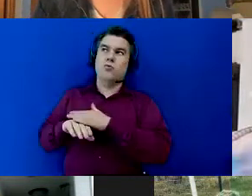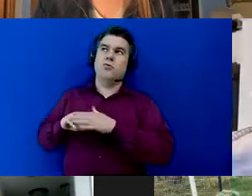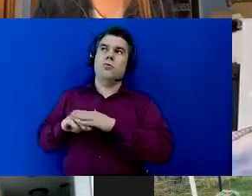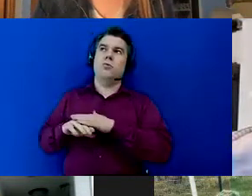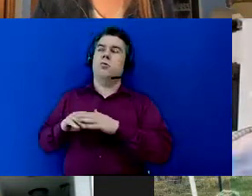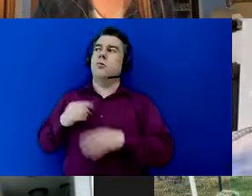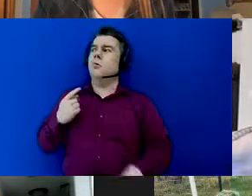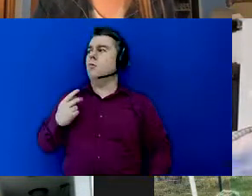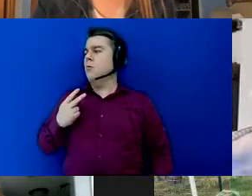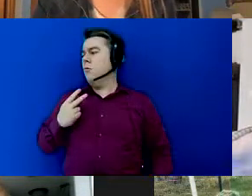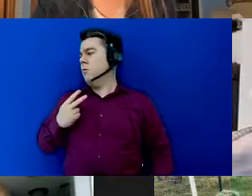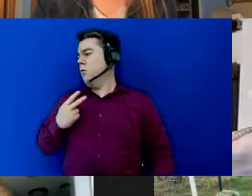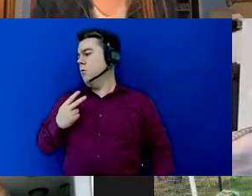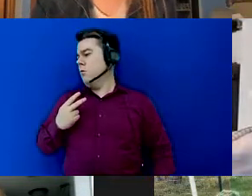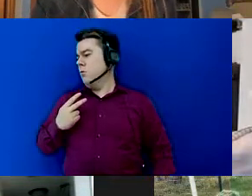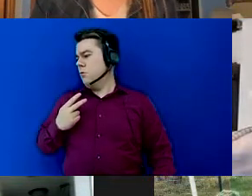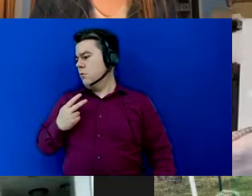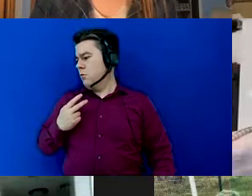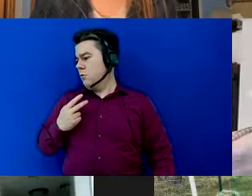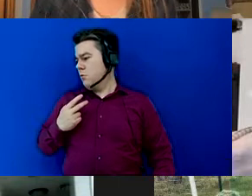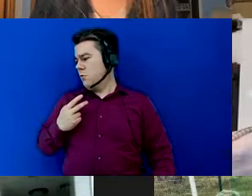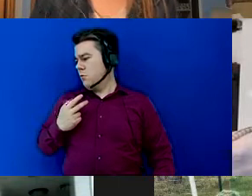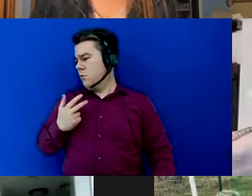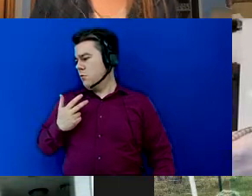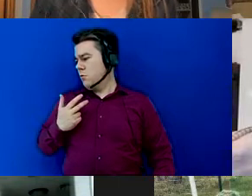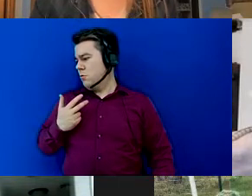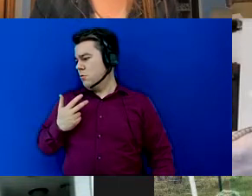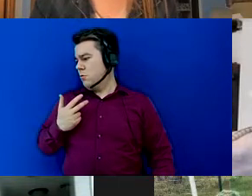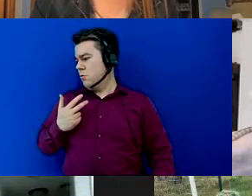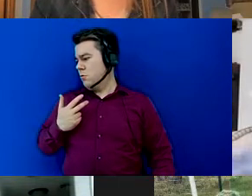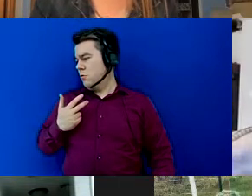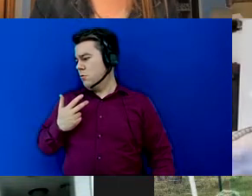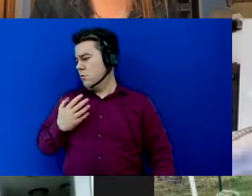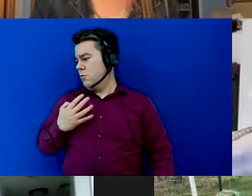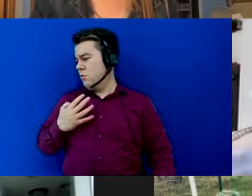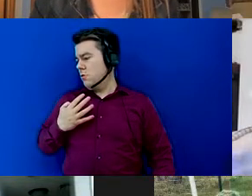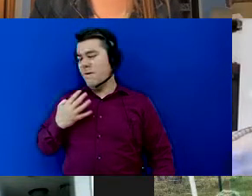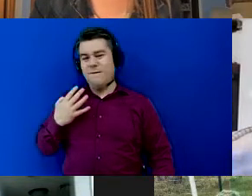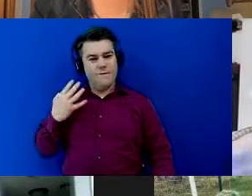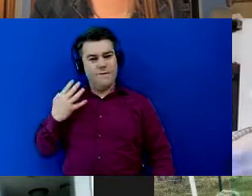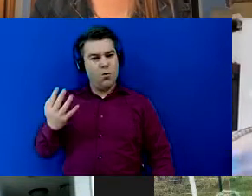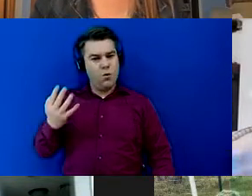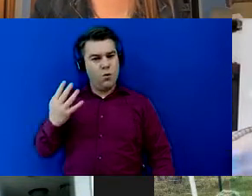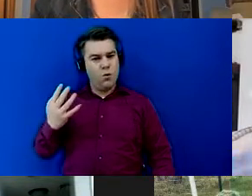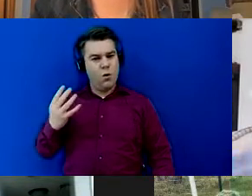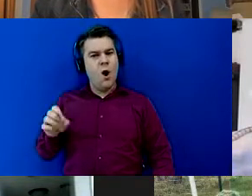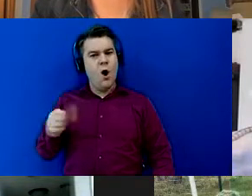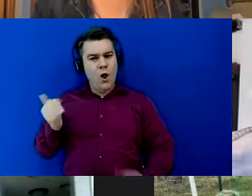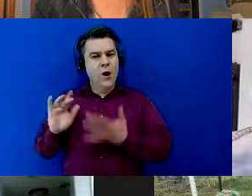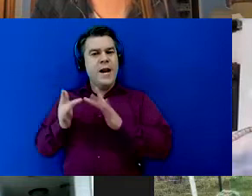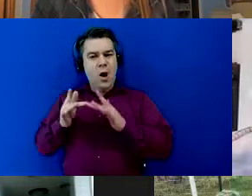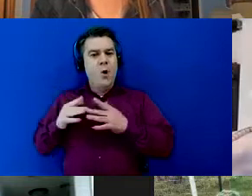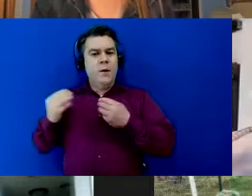two three four other network marketing companies